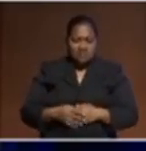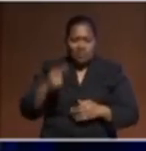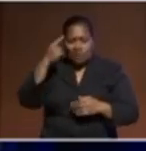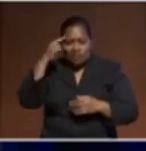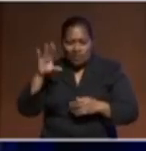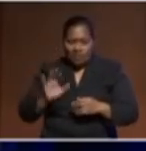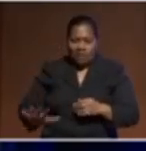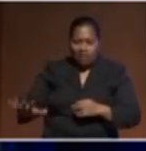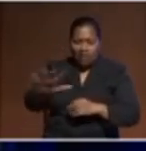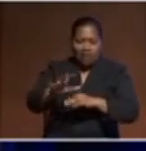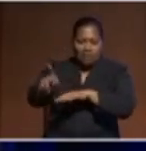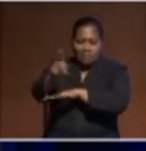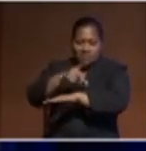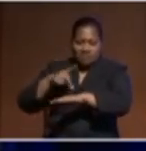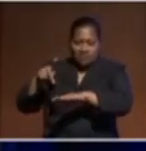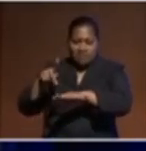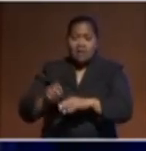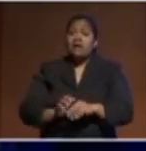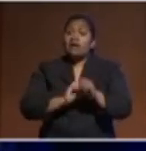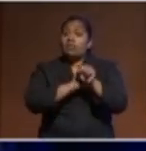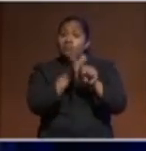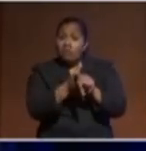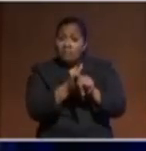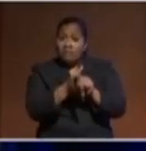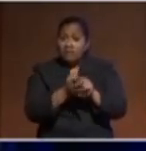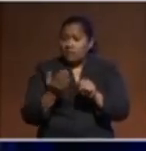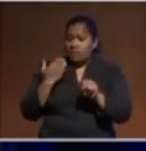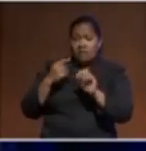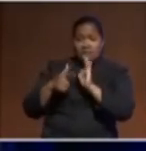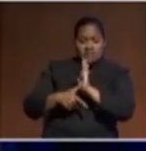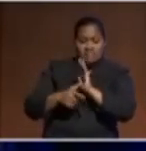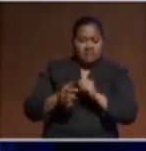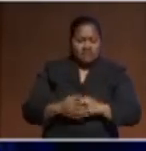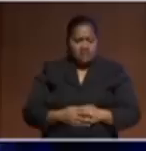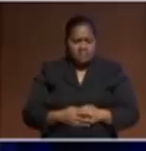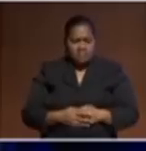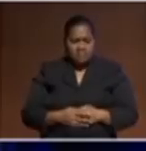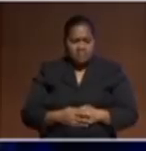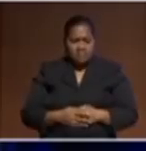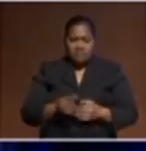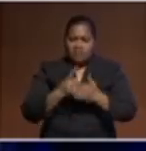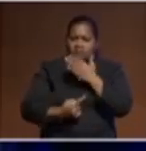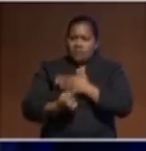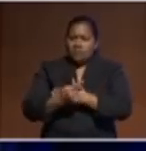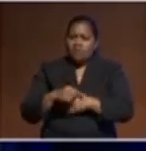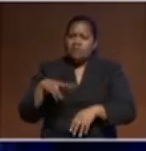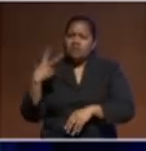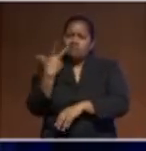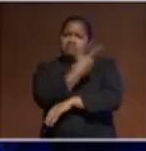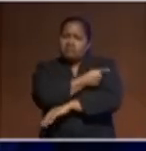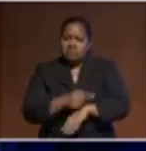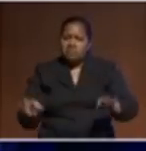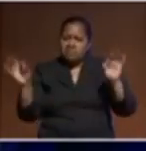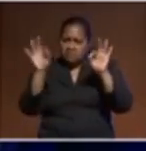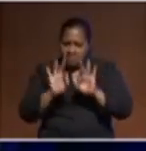And that if COVID, at a time when we were without vaccines, became rampant in our country, and we